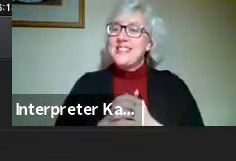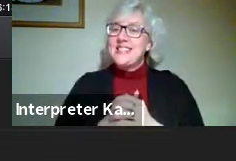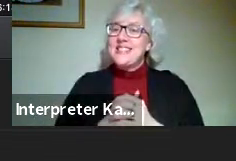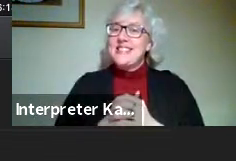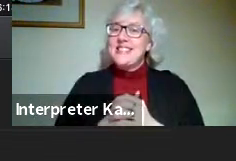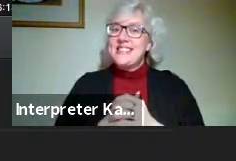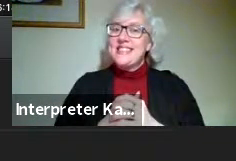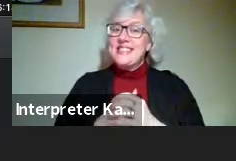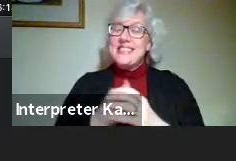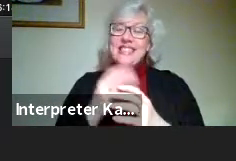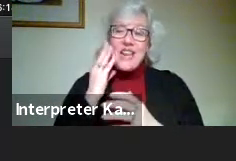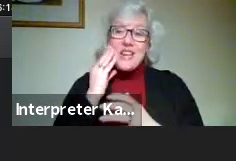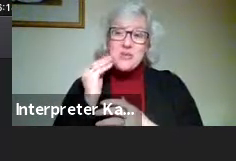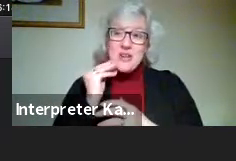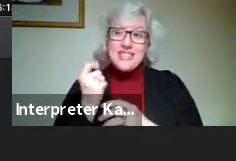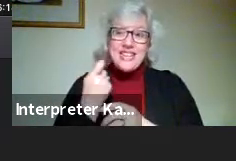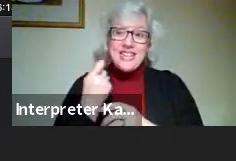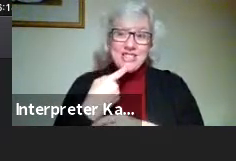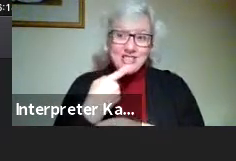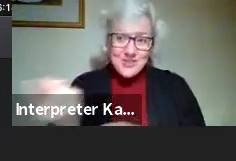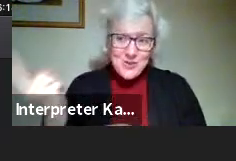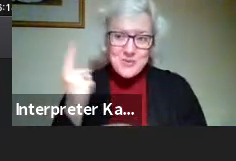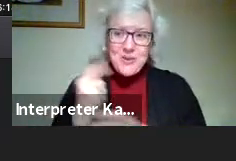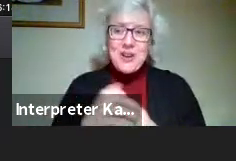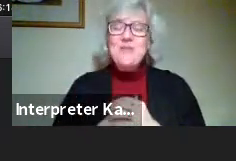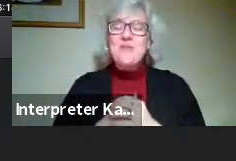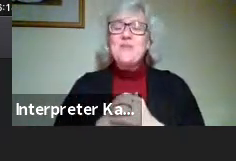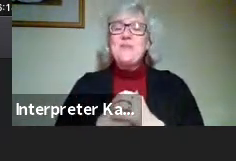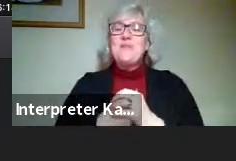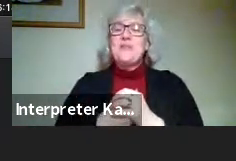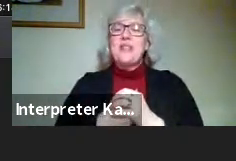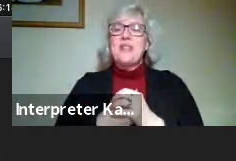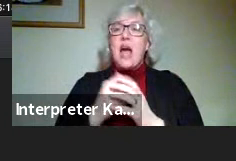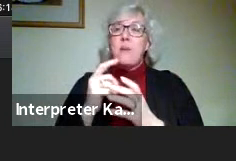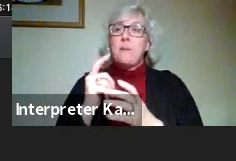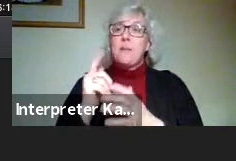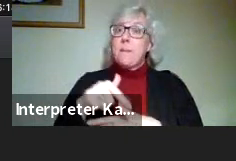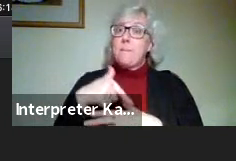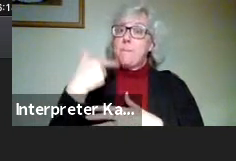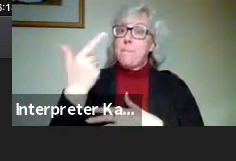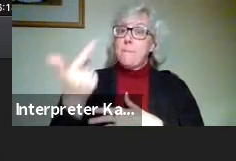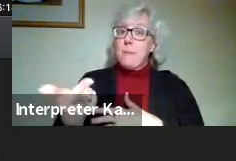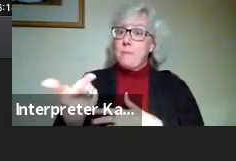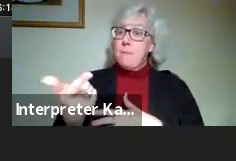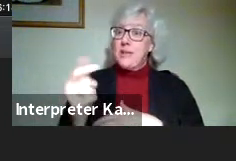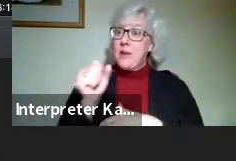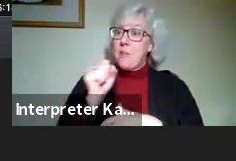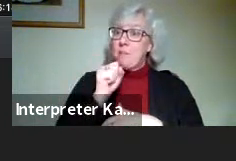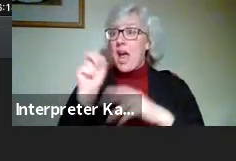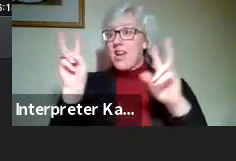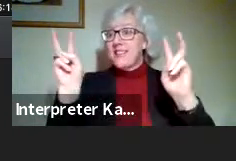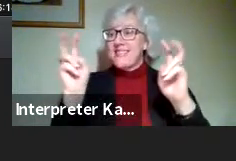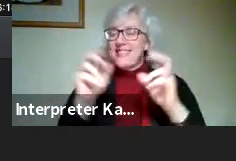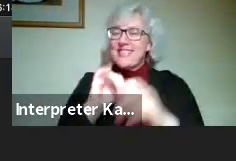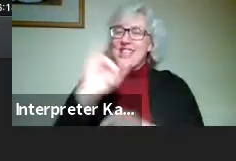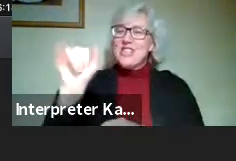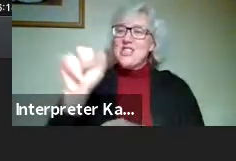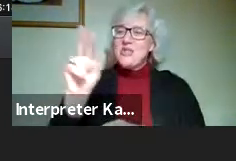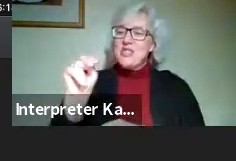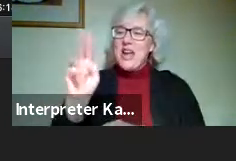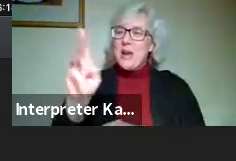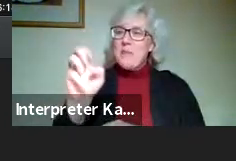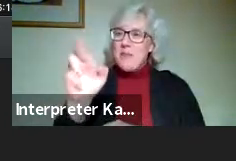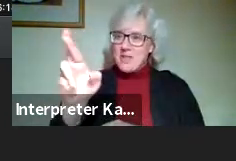that experience that I just shared with you. And I'm going to hand over the mic, so to speak, to John Miser.